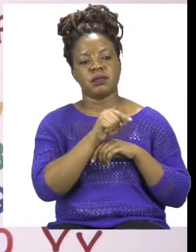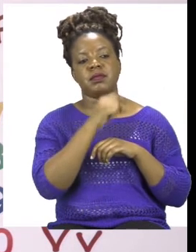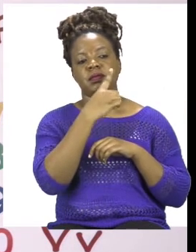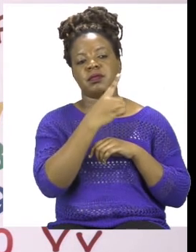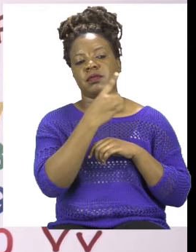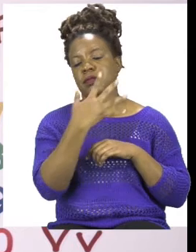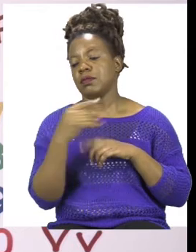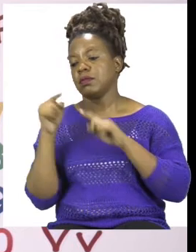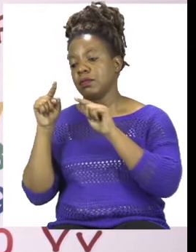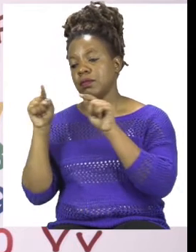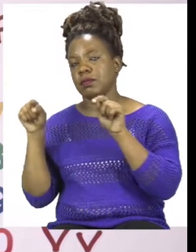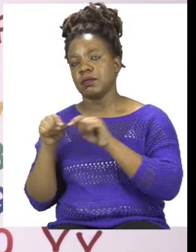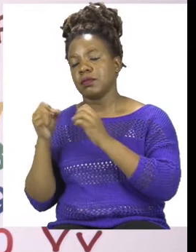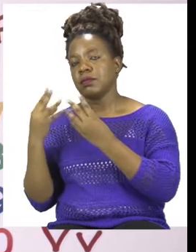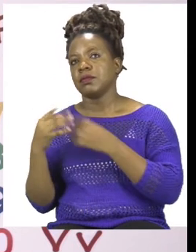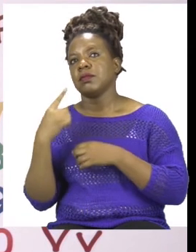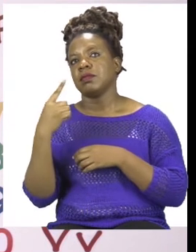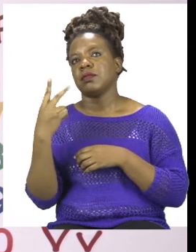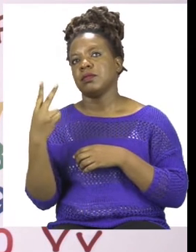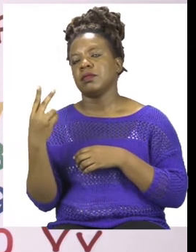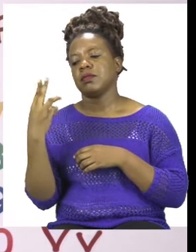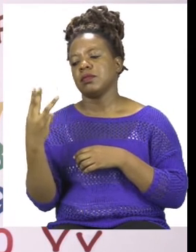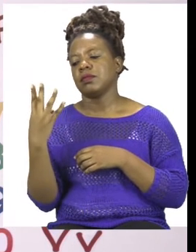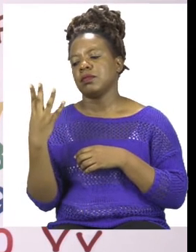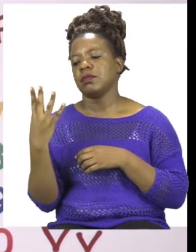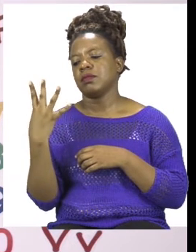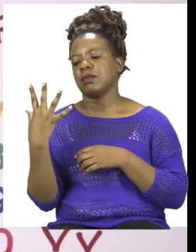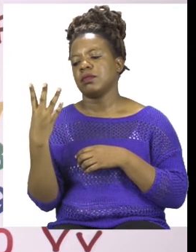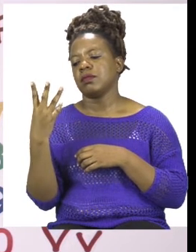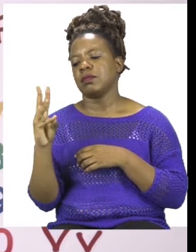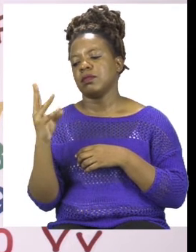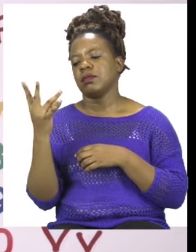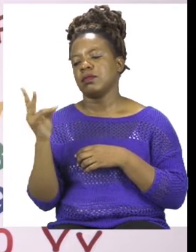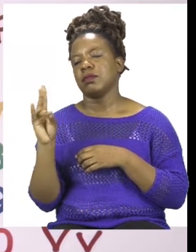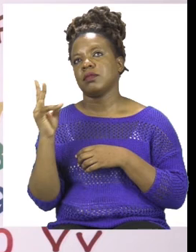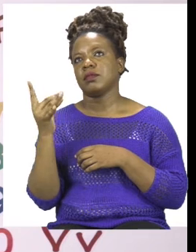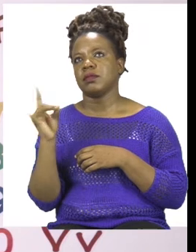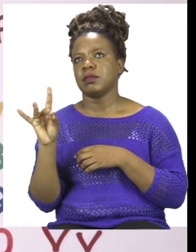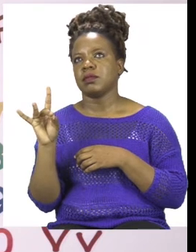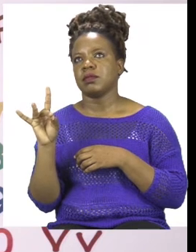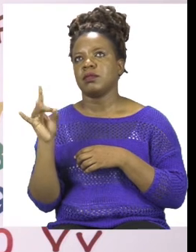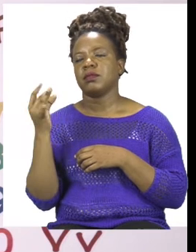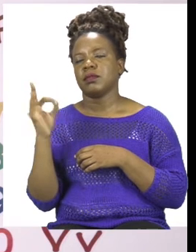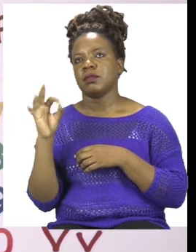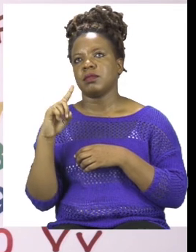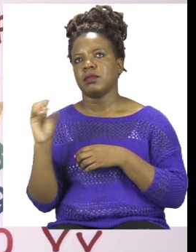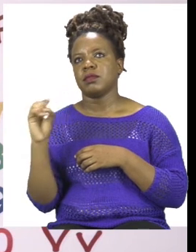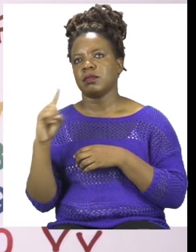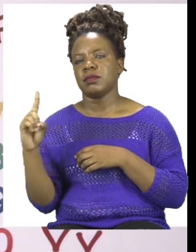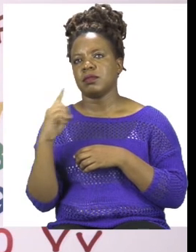let's count what is in the other box. 1, 2, 3, 4, 5, 6, 7, 8, 9, 10,